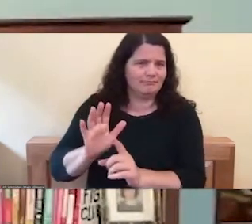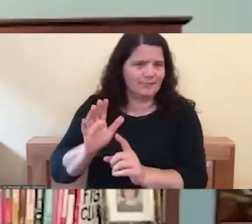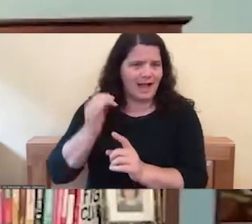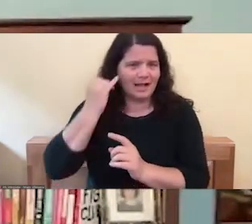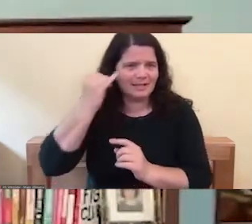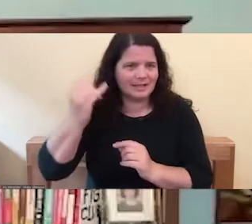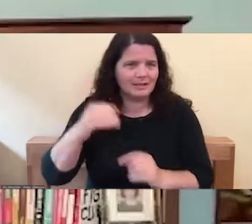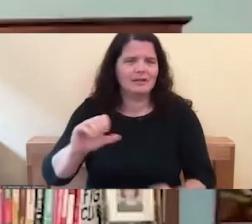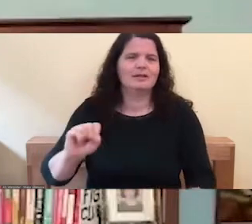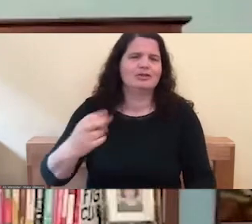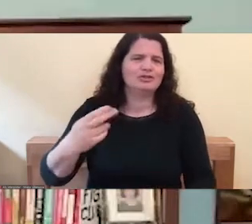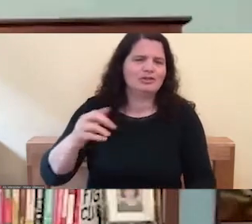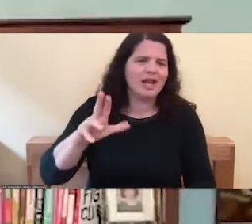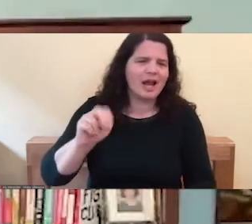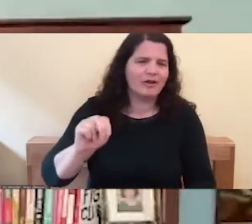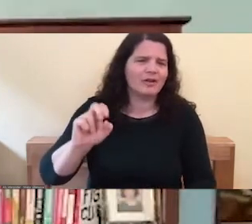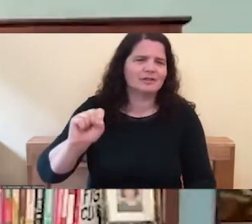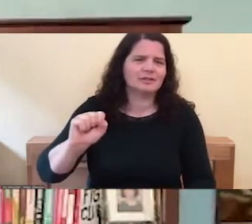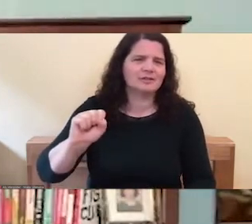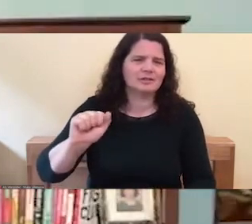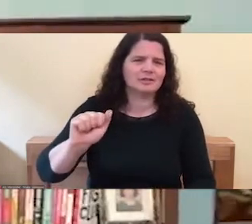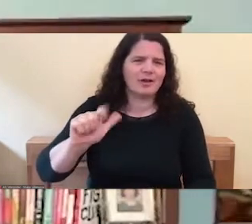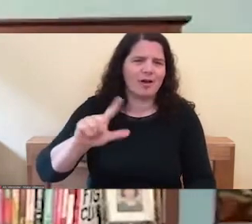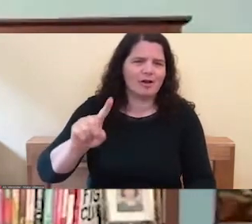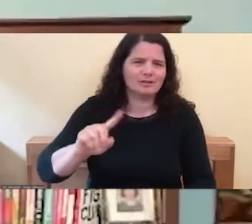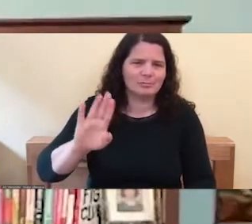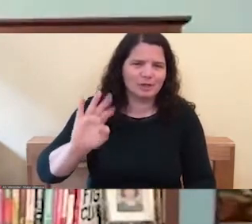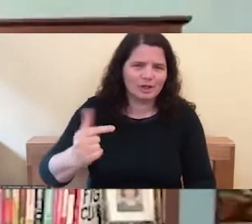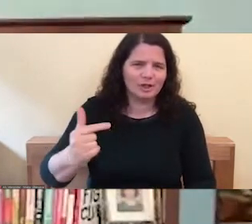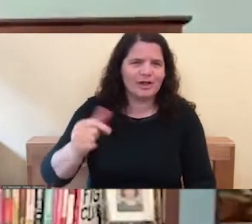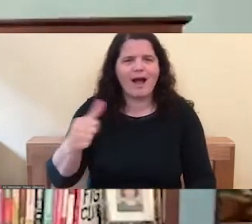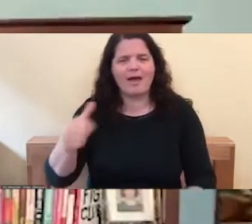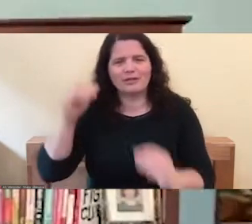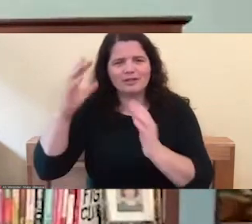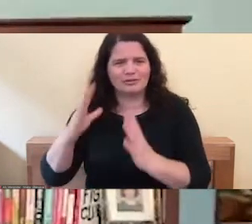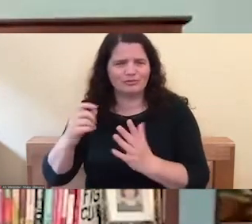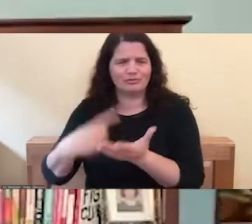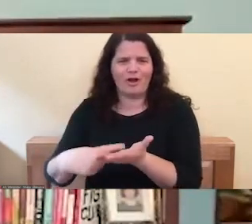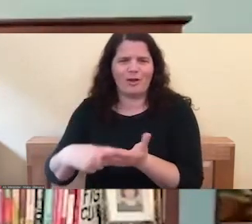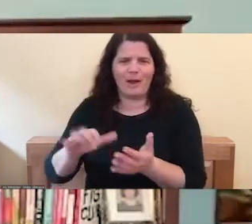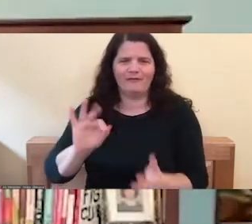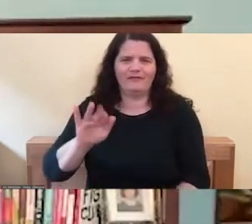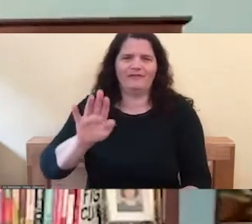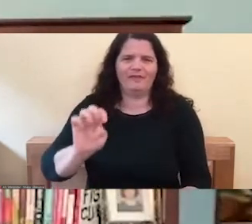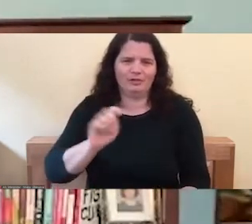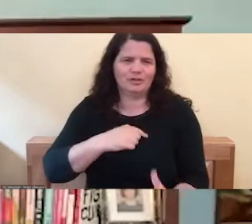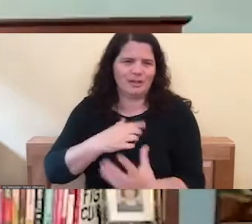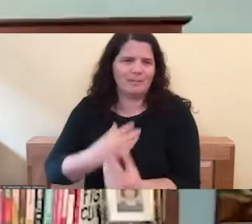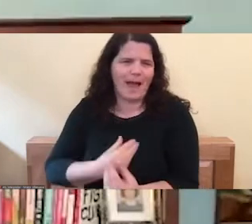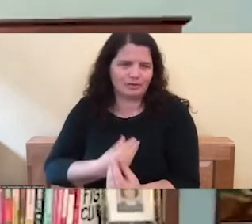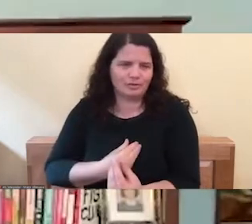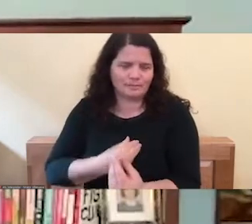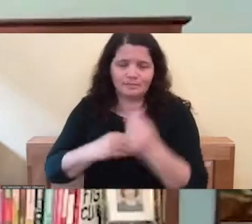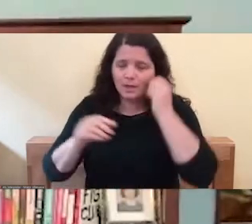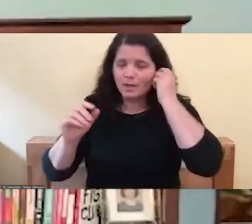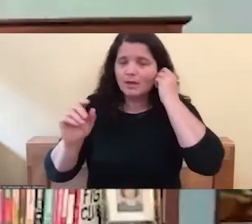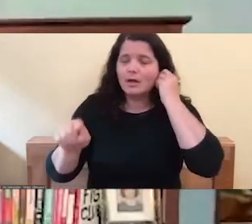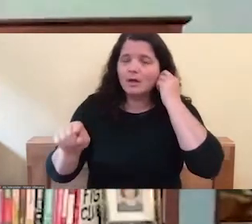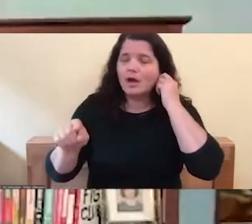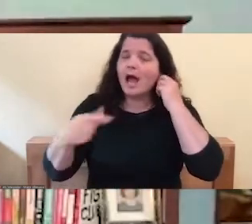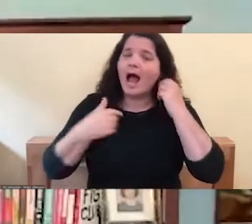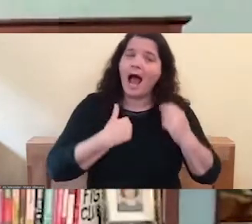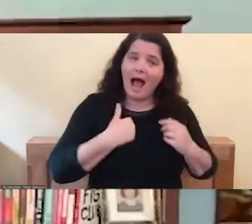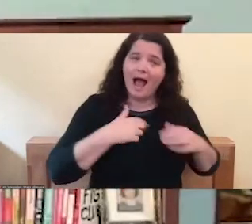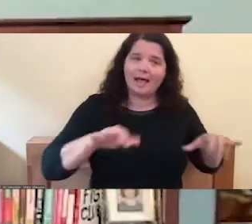like Sharon Salzberg, who talks about it and a few teachers talk about it. And so what had happened is, you know, I've been doing my work on self